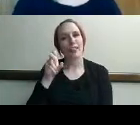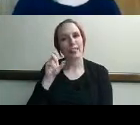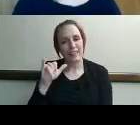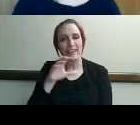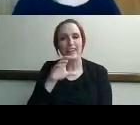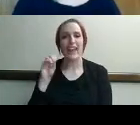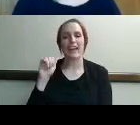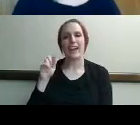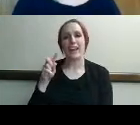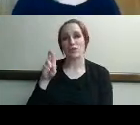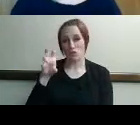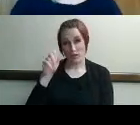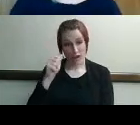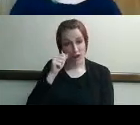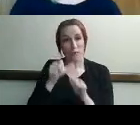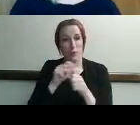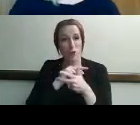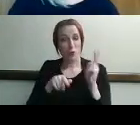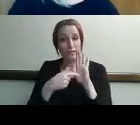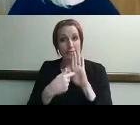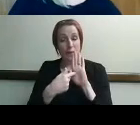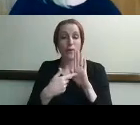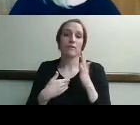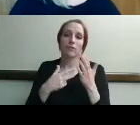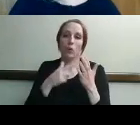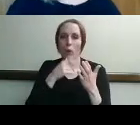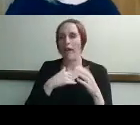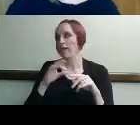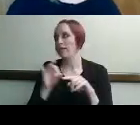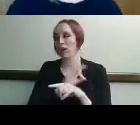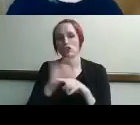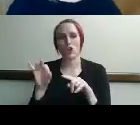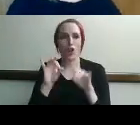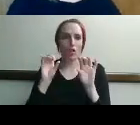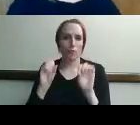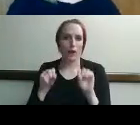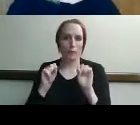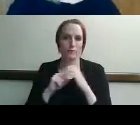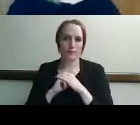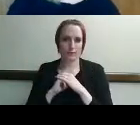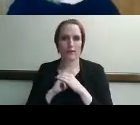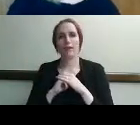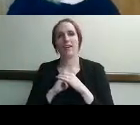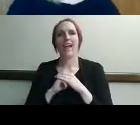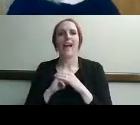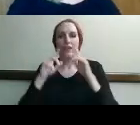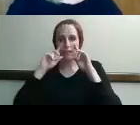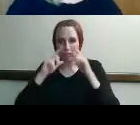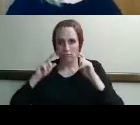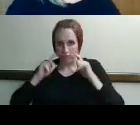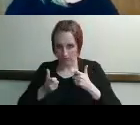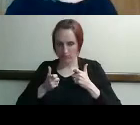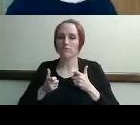consumers that we were telling you about with the functional problems between having the dual sensory loss